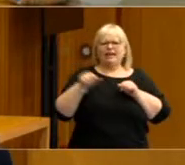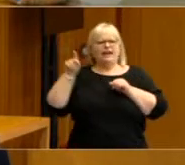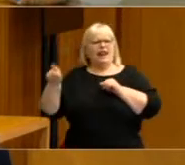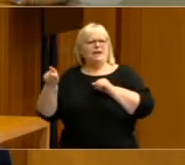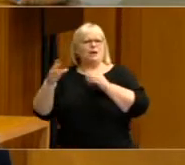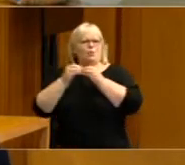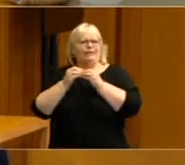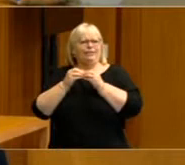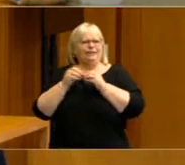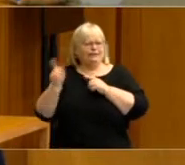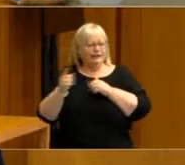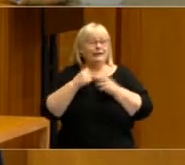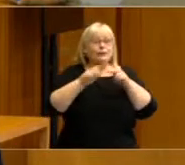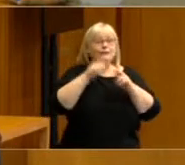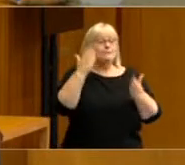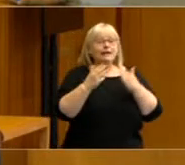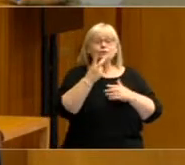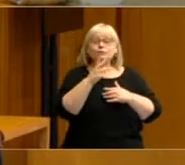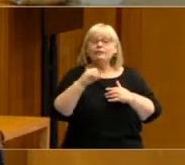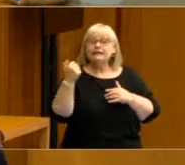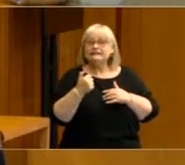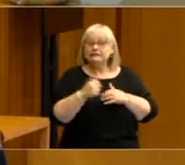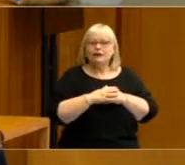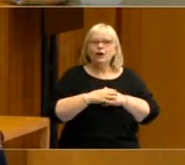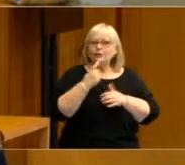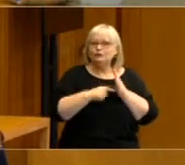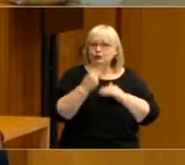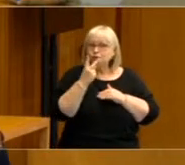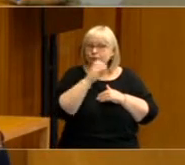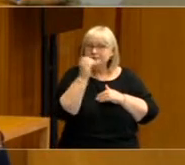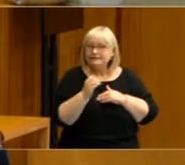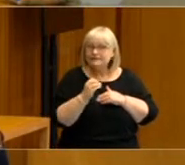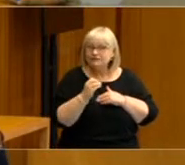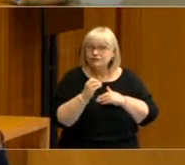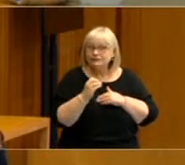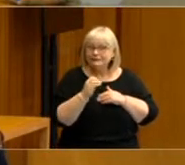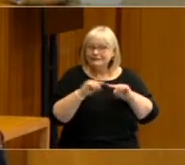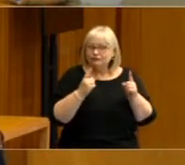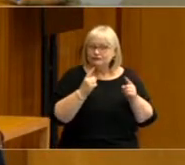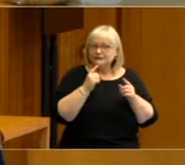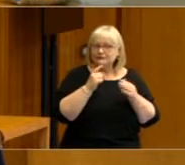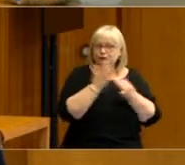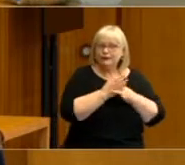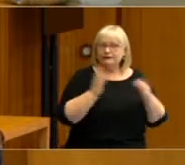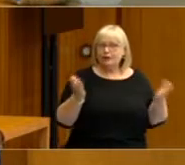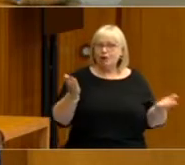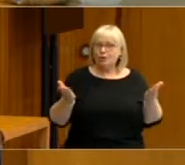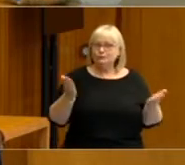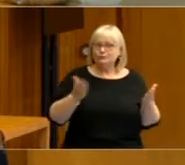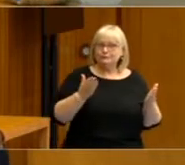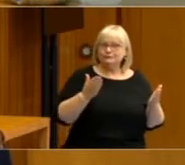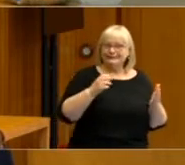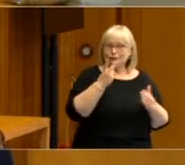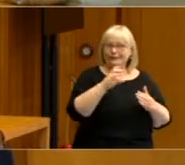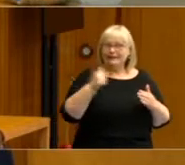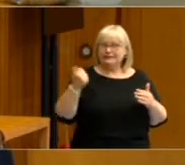compare that to 2016, there's only a two percentage point gap between the two major parties and that opened